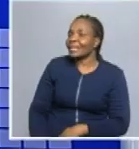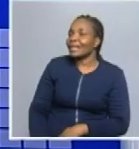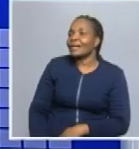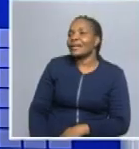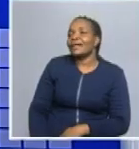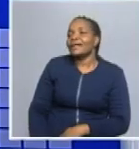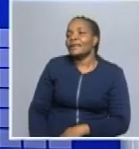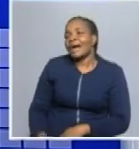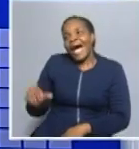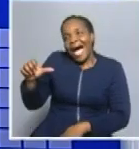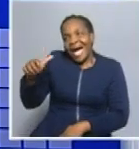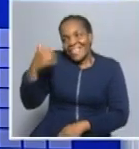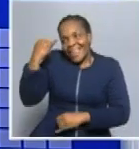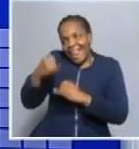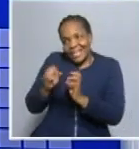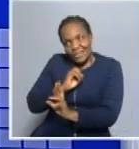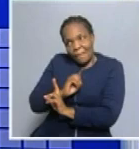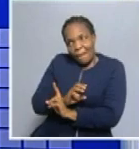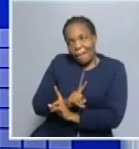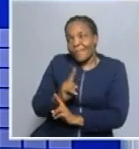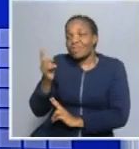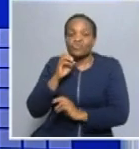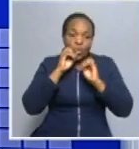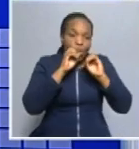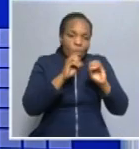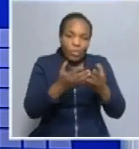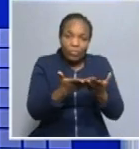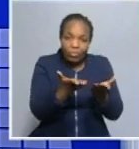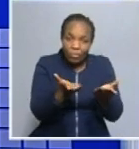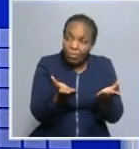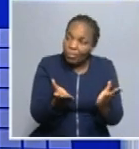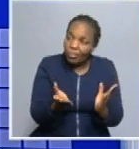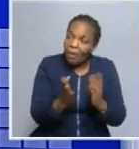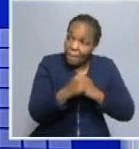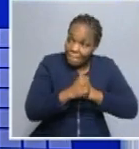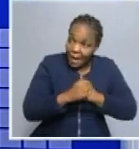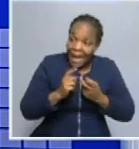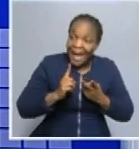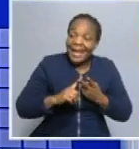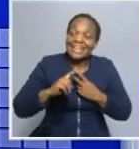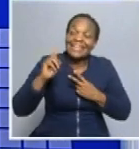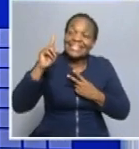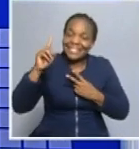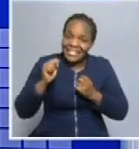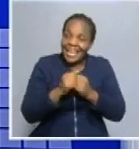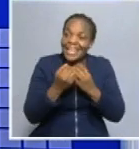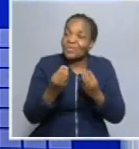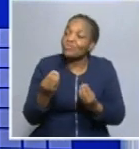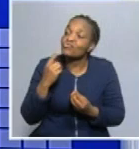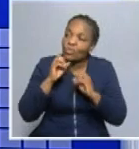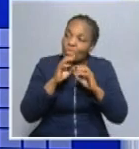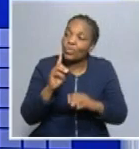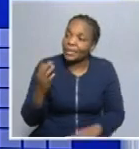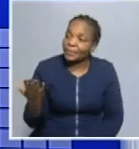before we let you go, any final remarks, advice to guardians and parents, as well as, of course, the teachers?